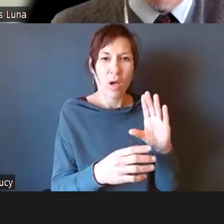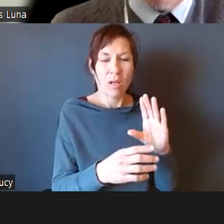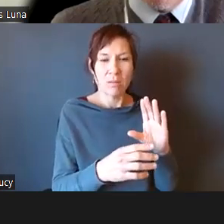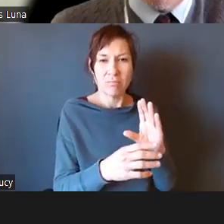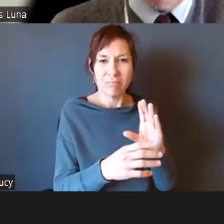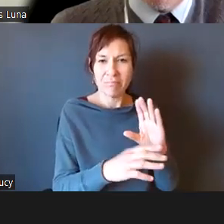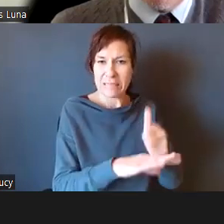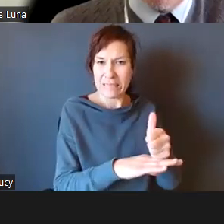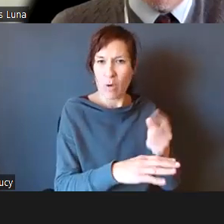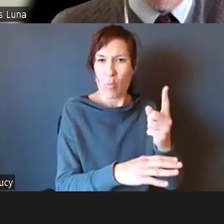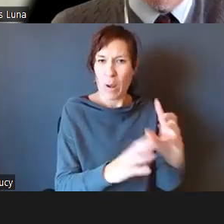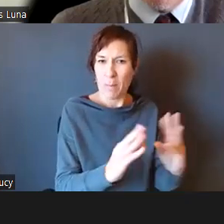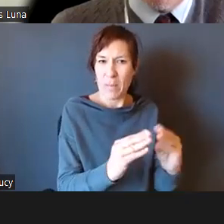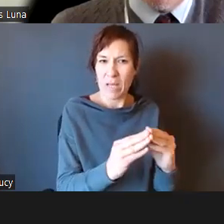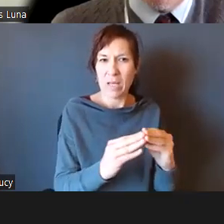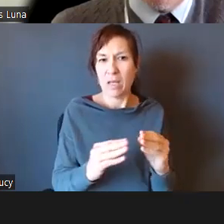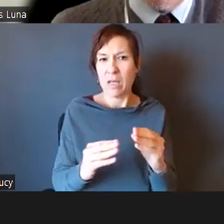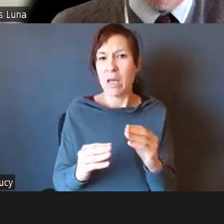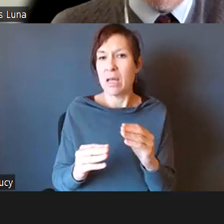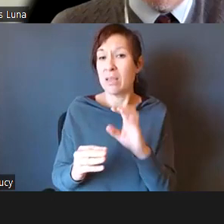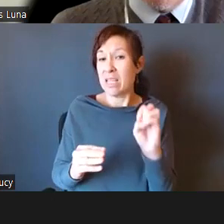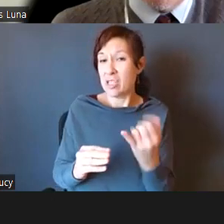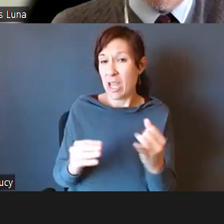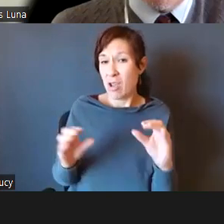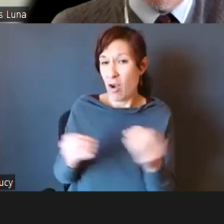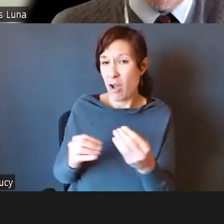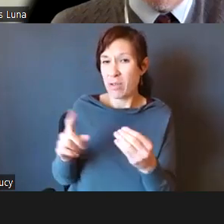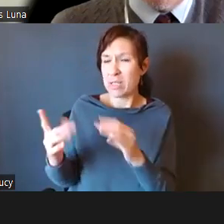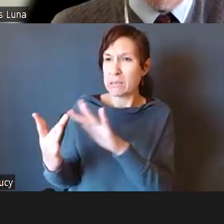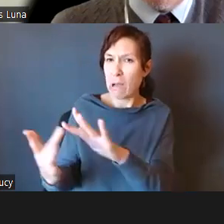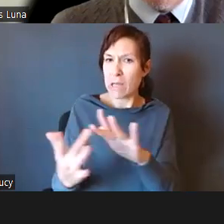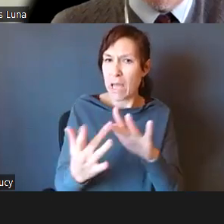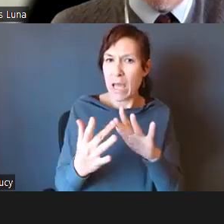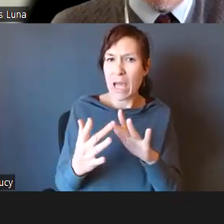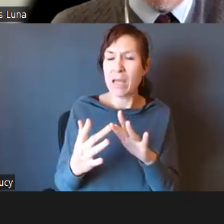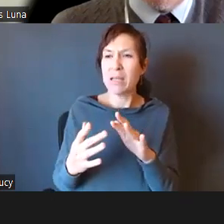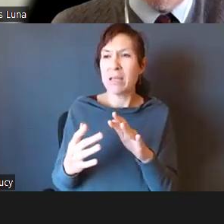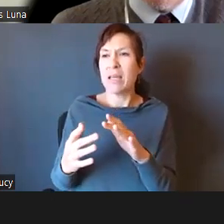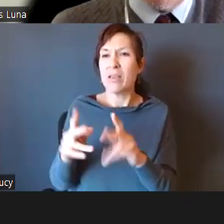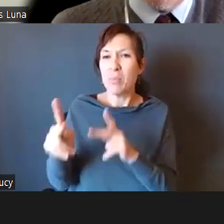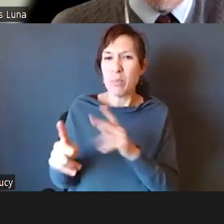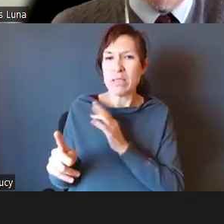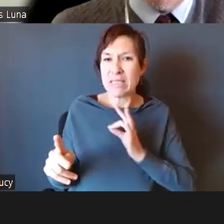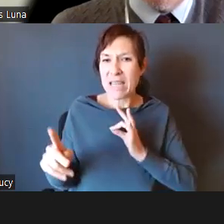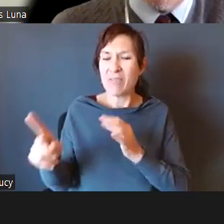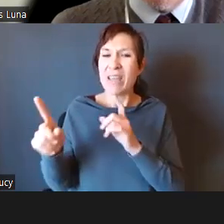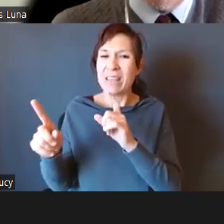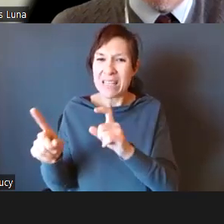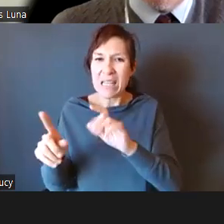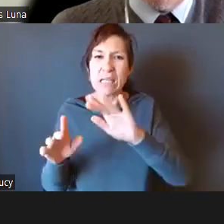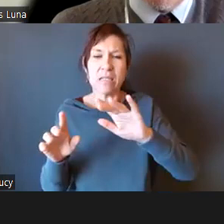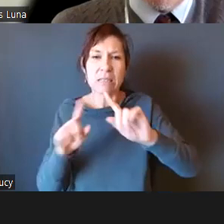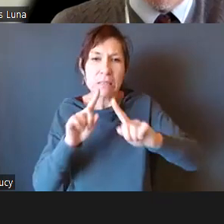from the EJ office to get out to certain groups to ask what the issues are we I just feel like.